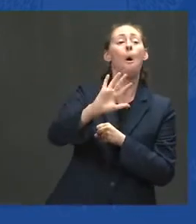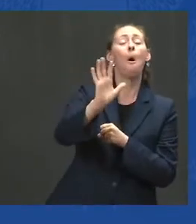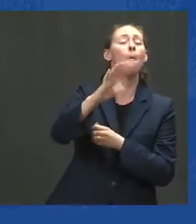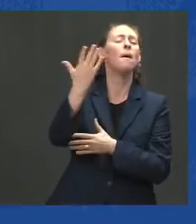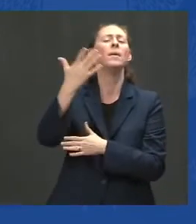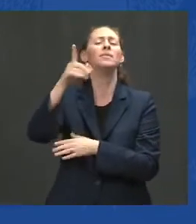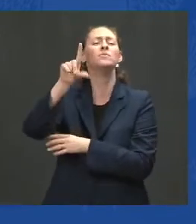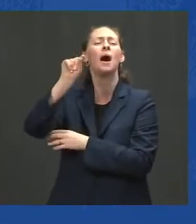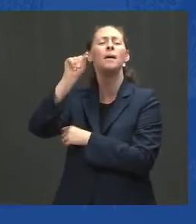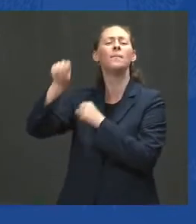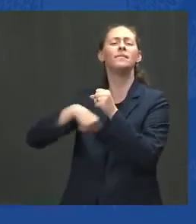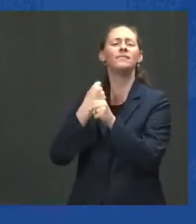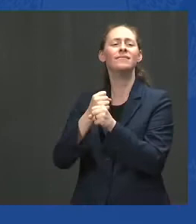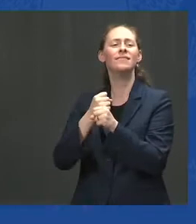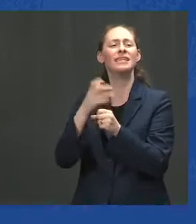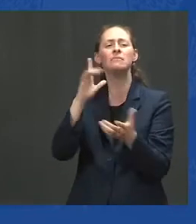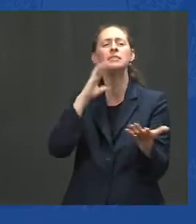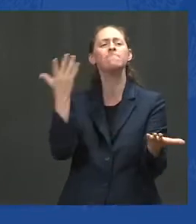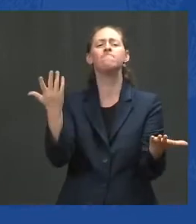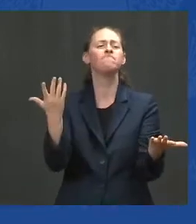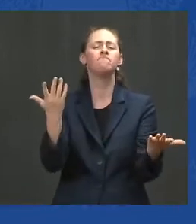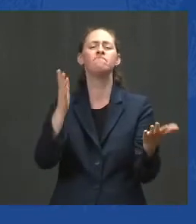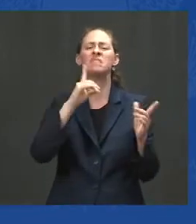boots on the ground would have made any difference.